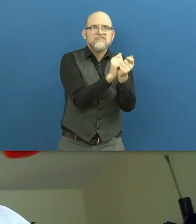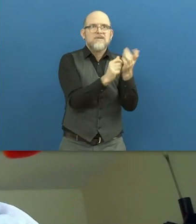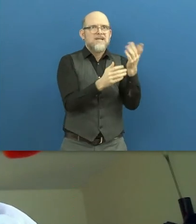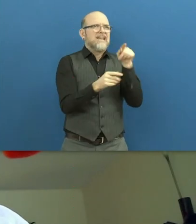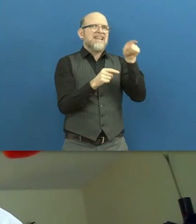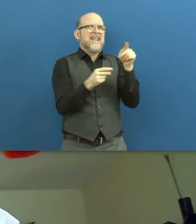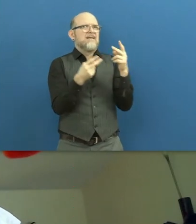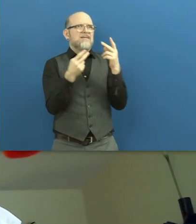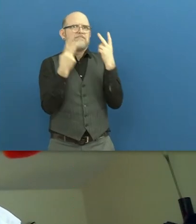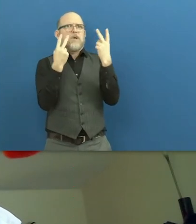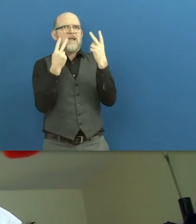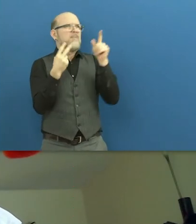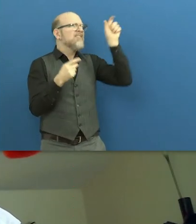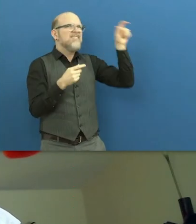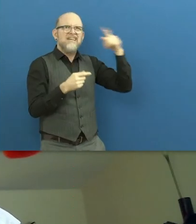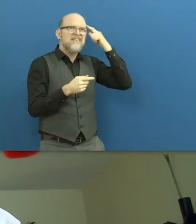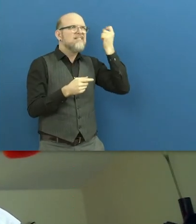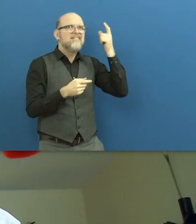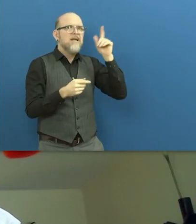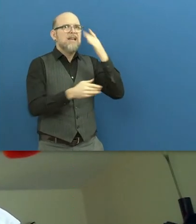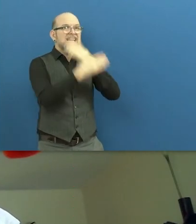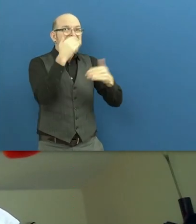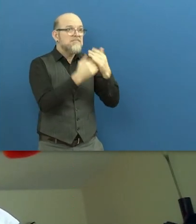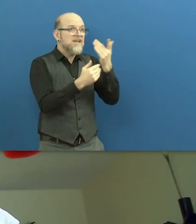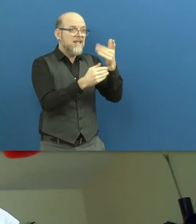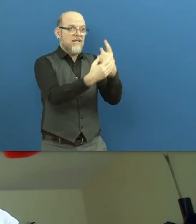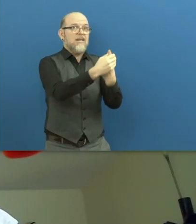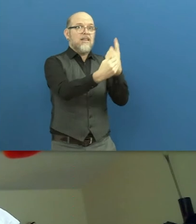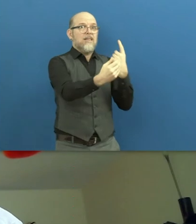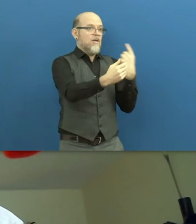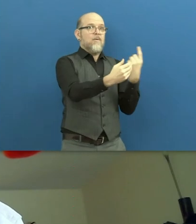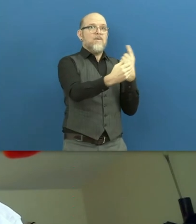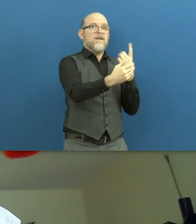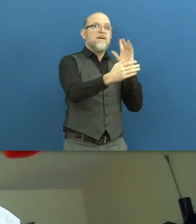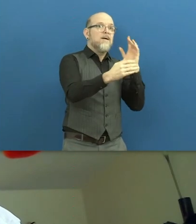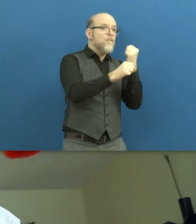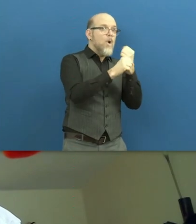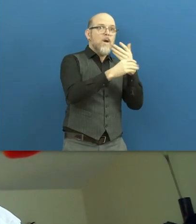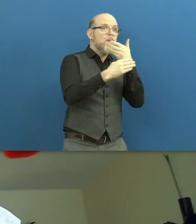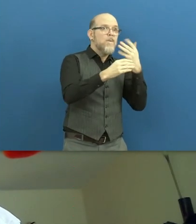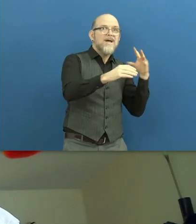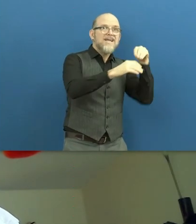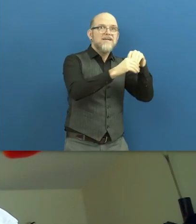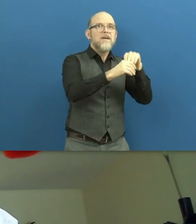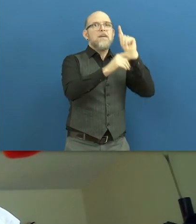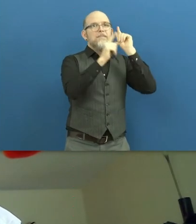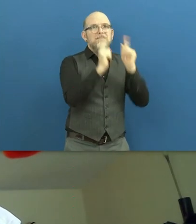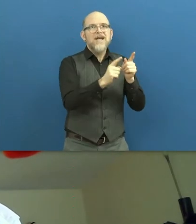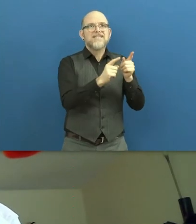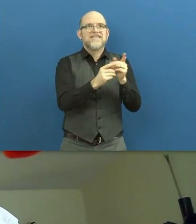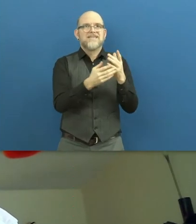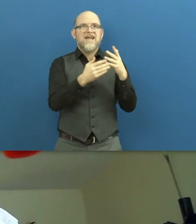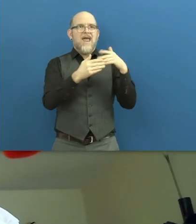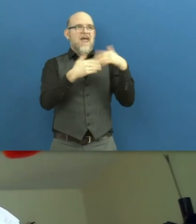important to understand that employment for persons with disabilities does not happen in isolation. It is intrinsically linked to education,